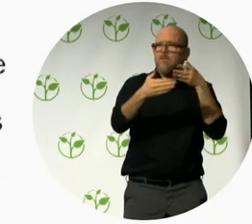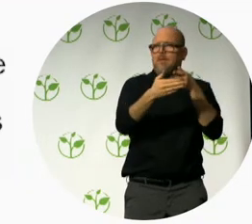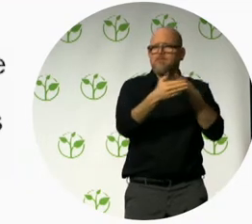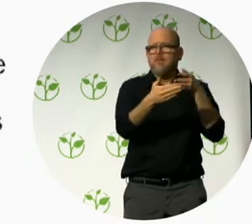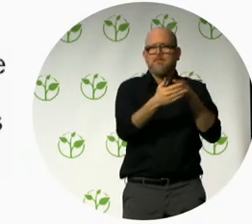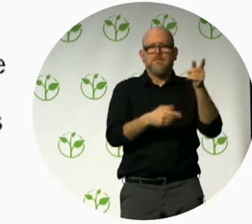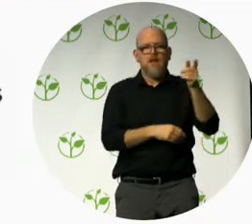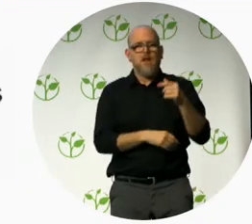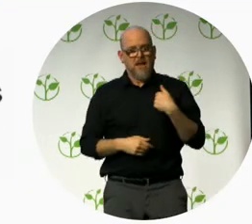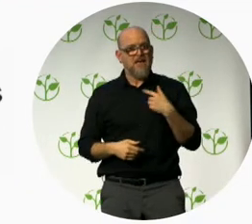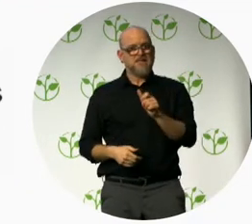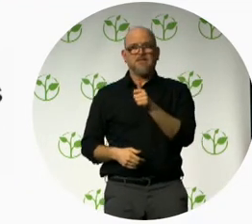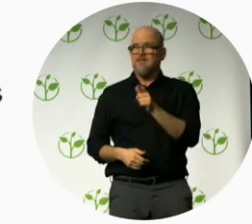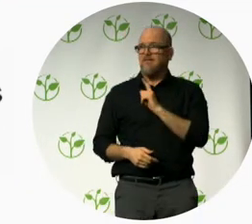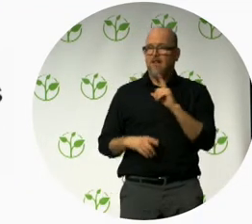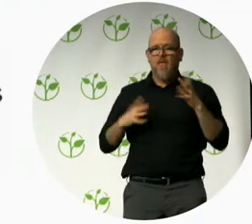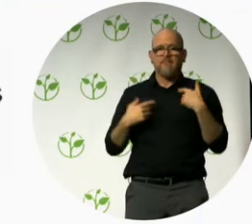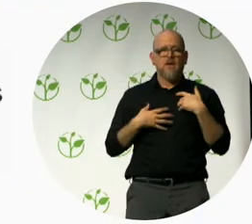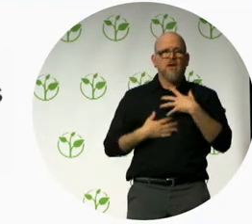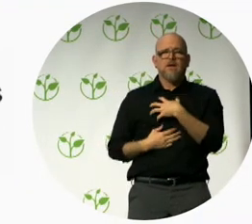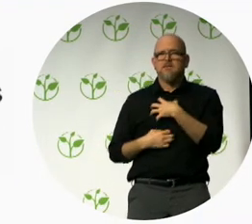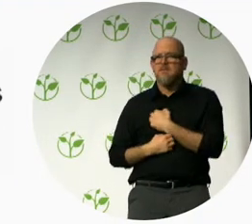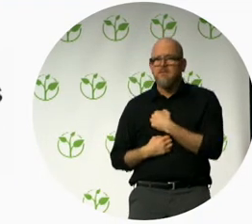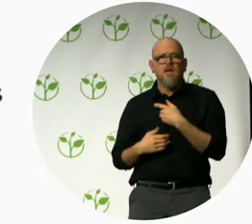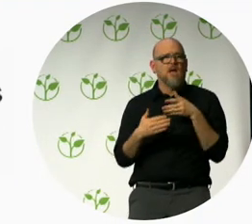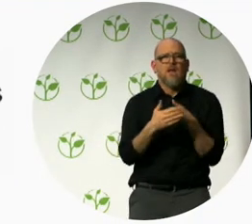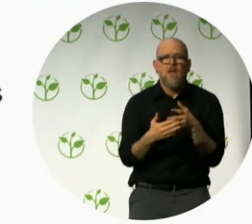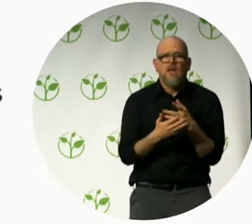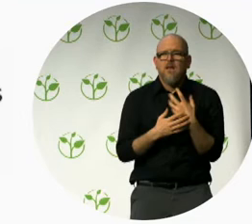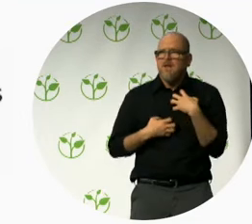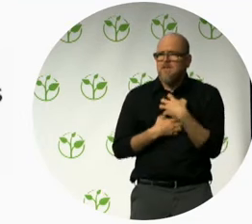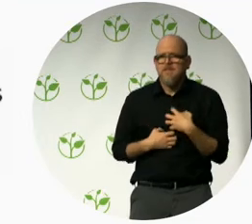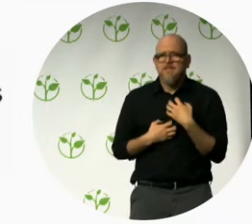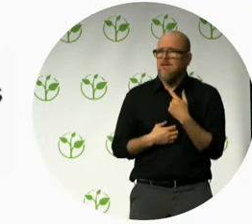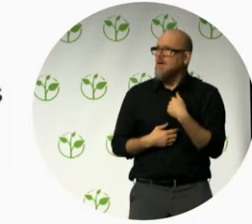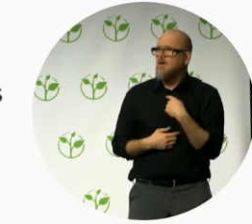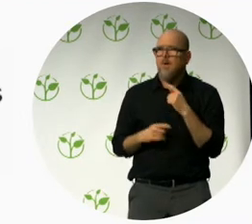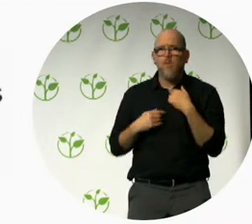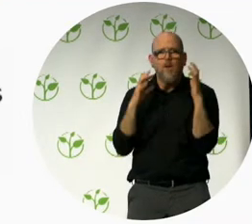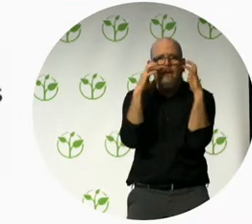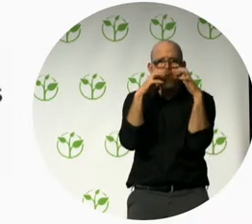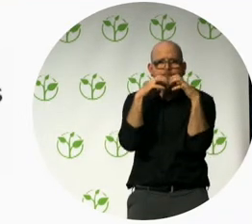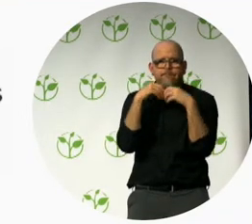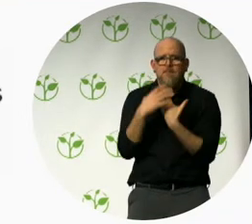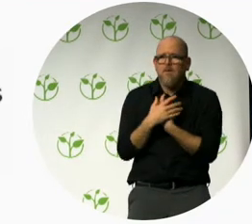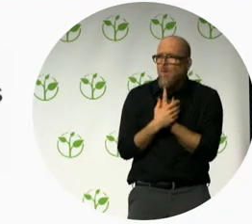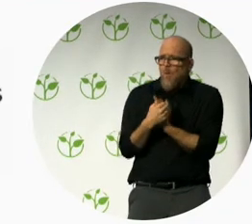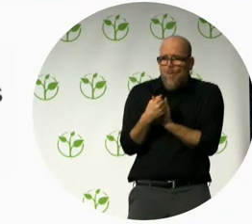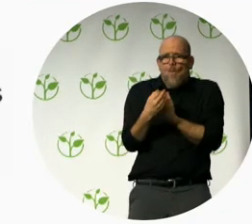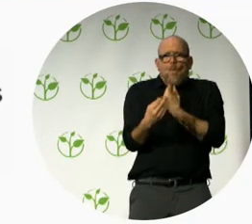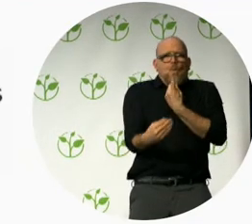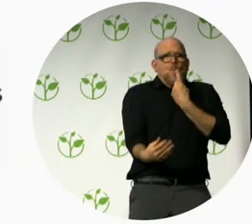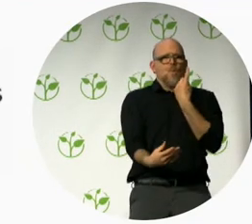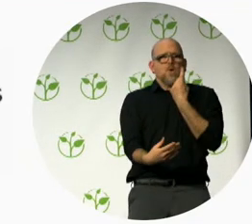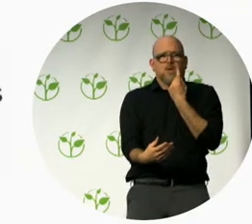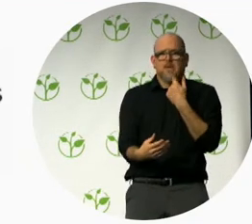felt like I got punished twice. Once, the disability itself and all it came with.